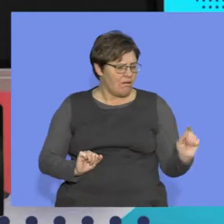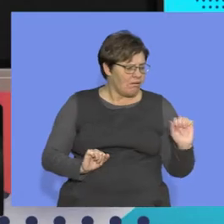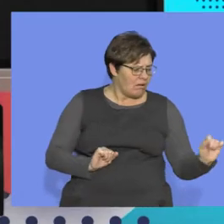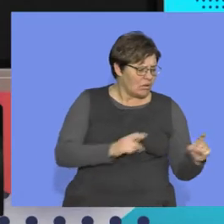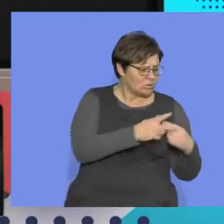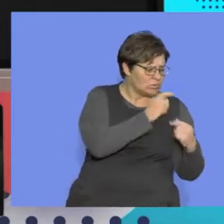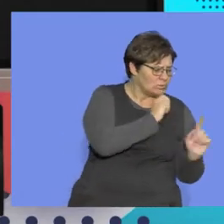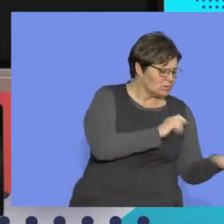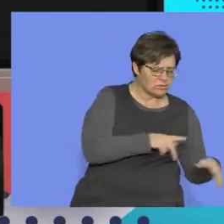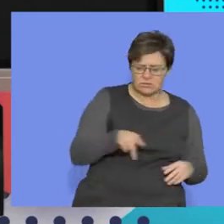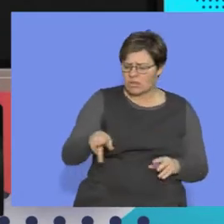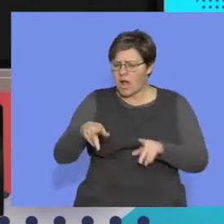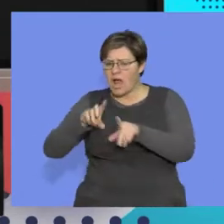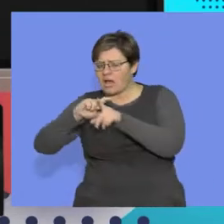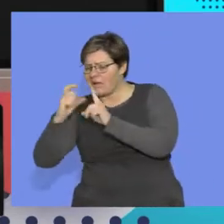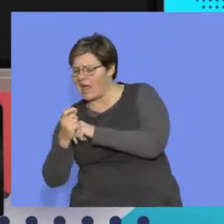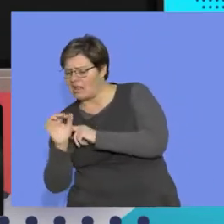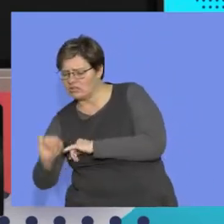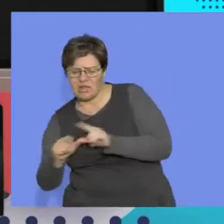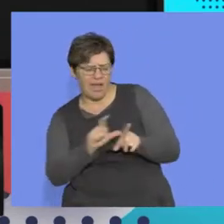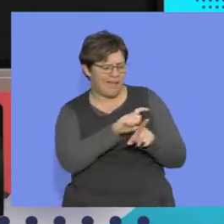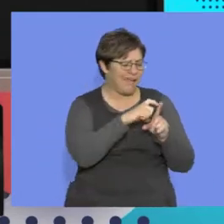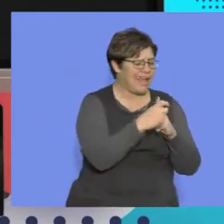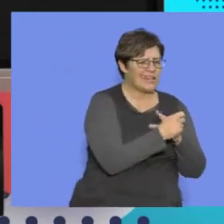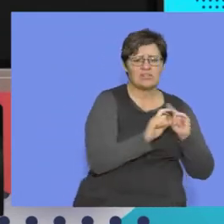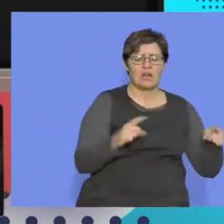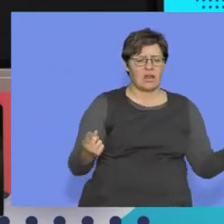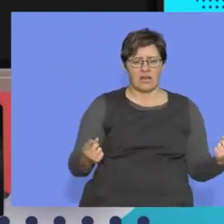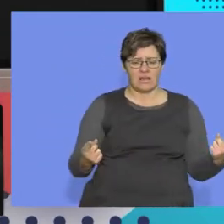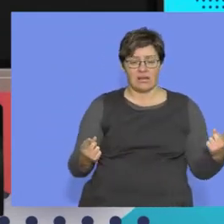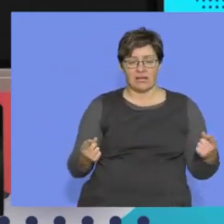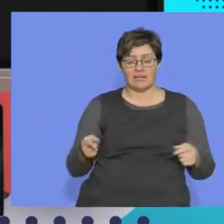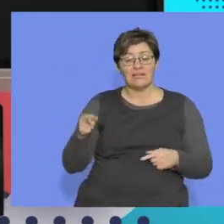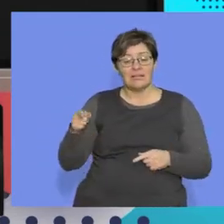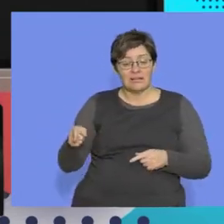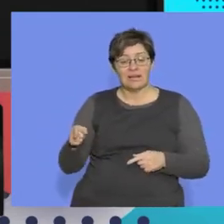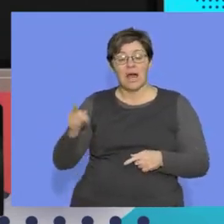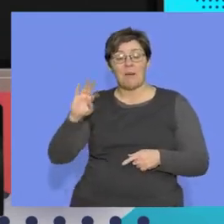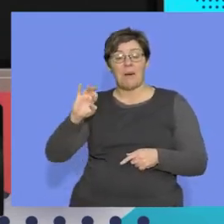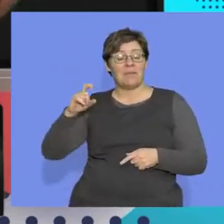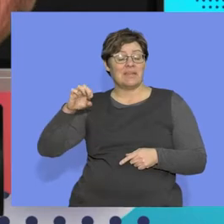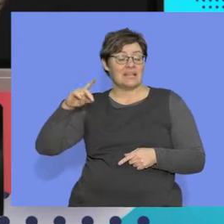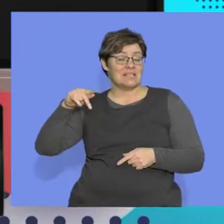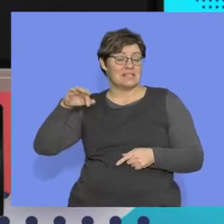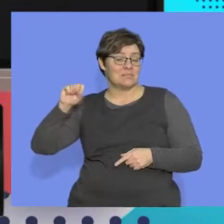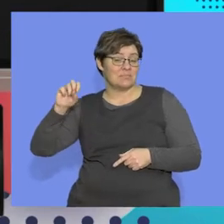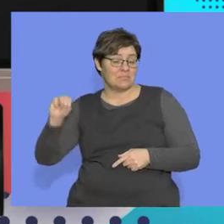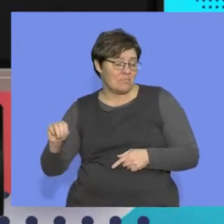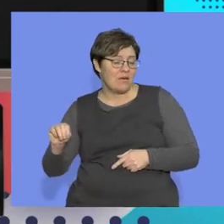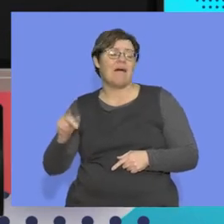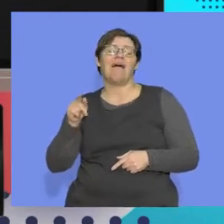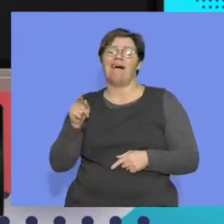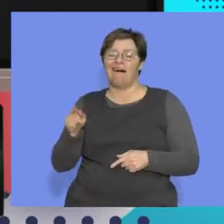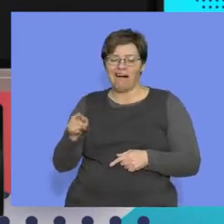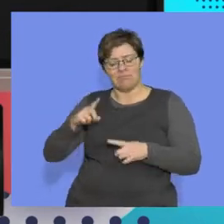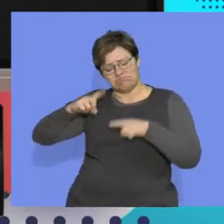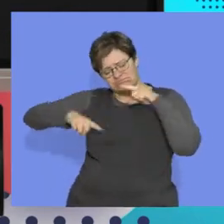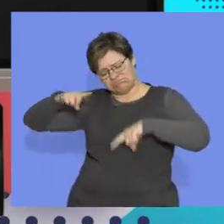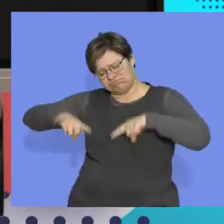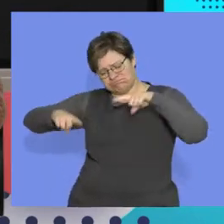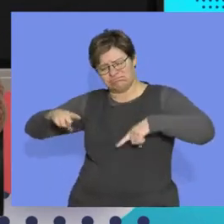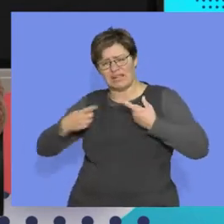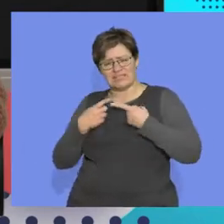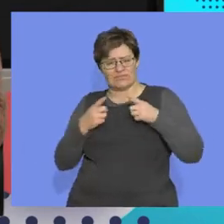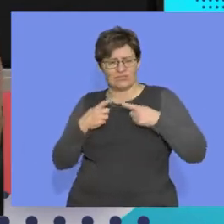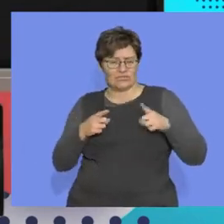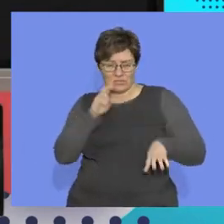they have, right? So this development of this bipedalism brought about this whole range of differences